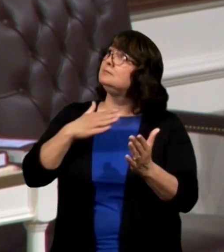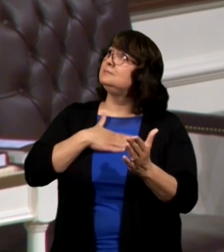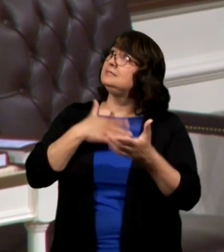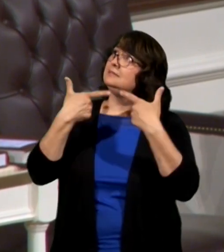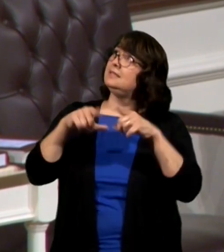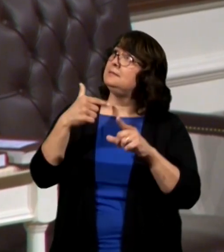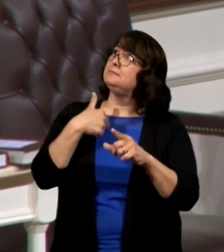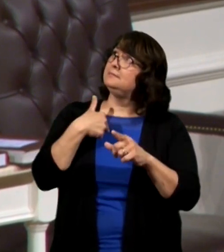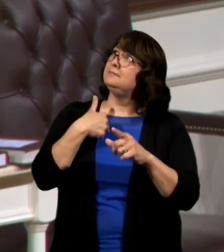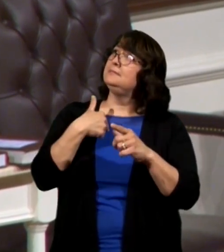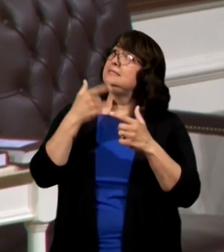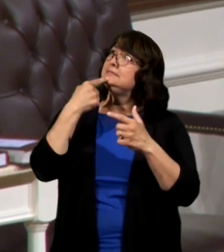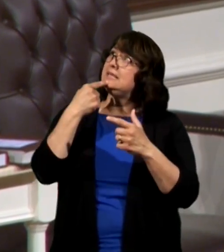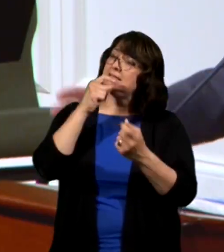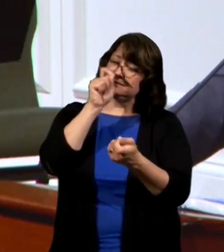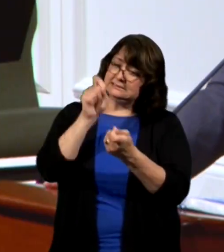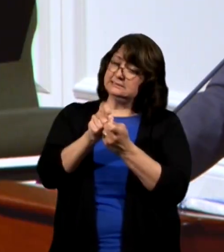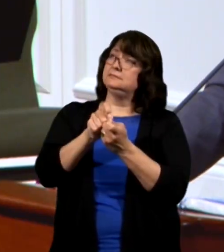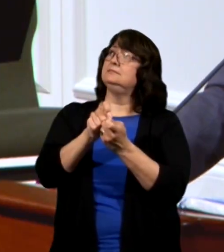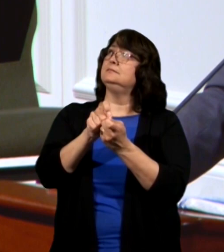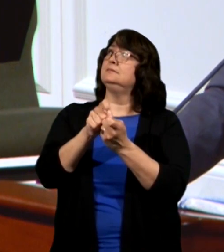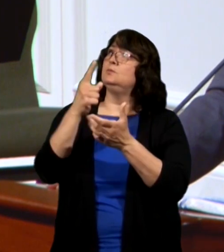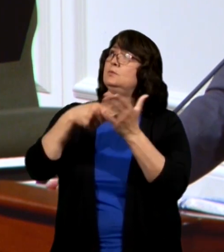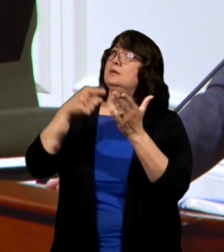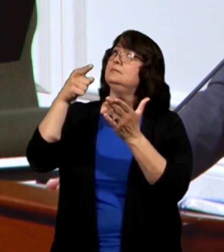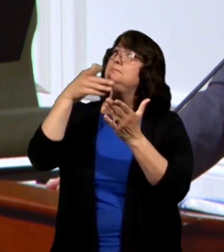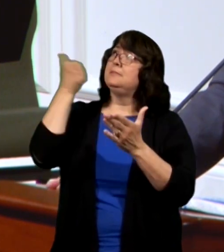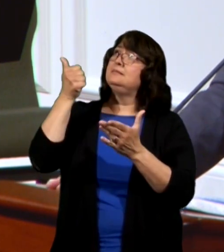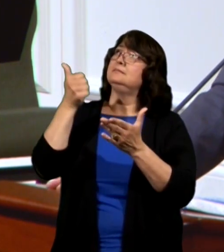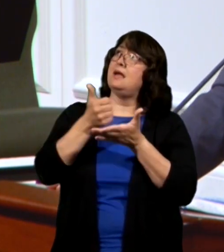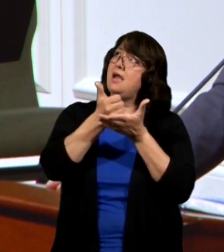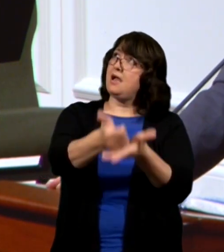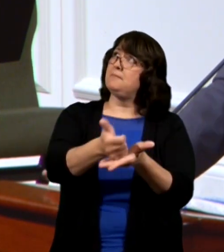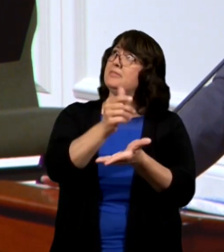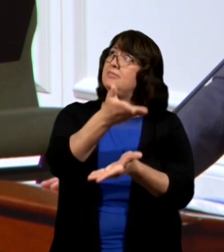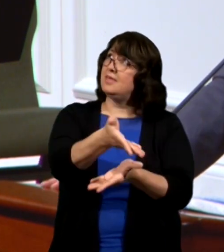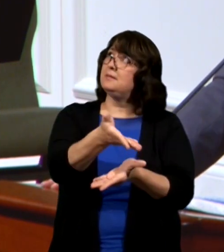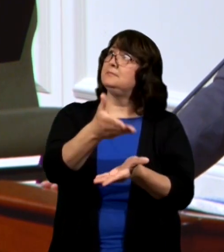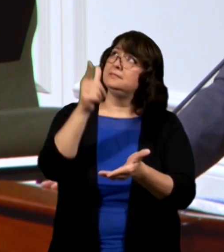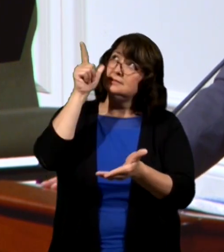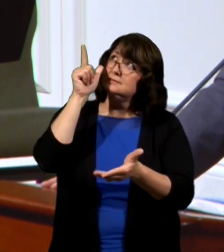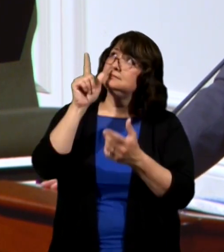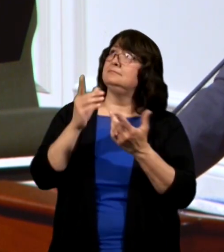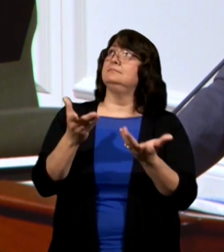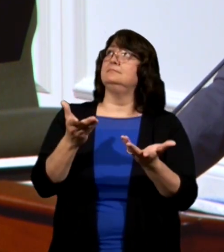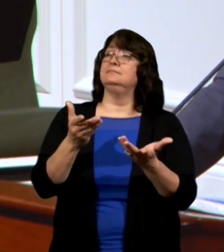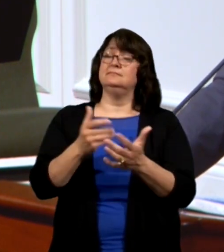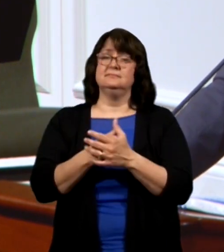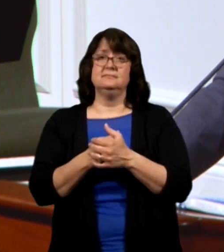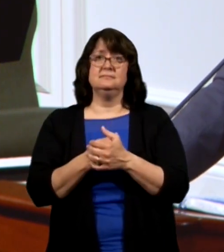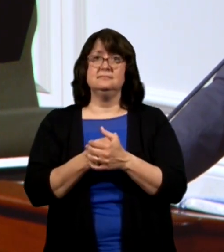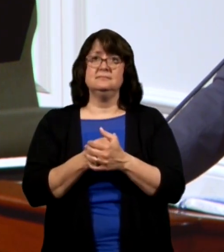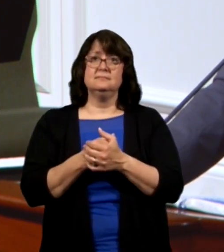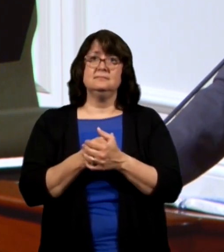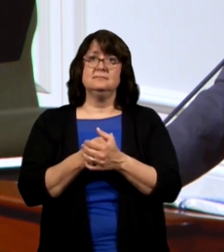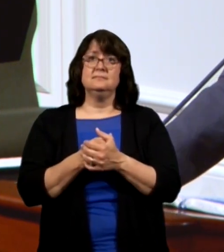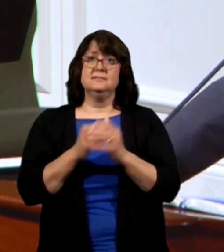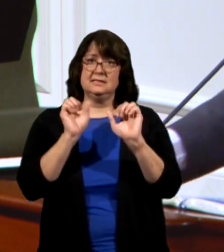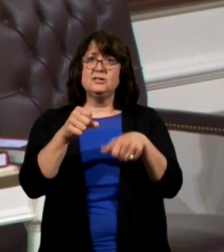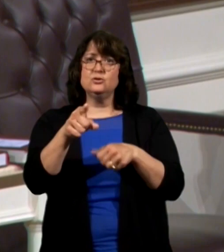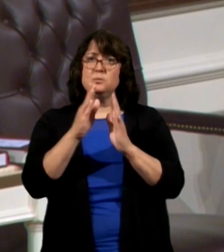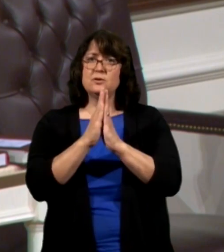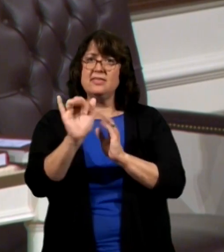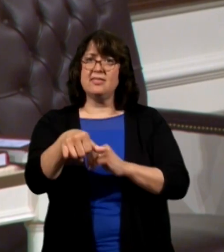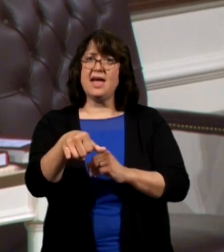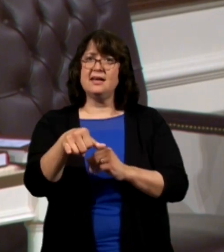help me say precisely what would best help them to listen could you pray